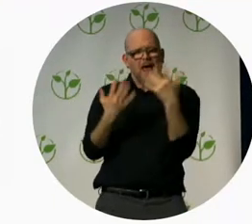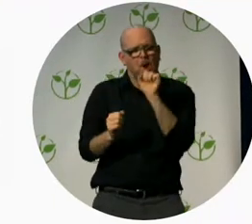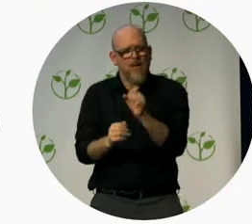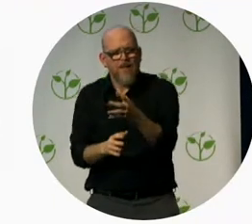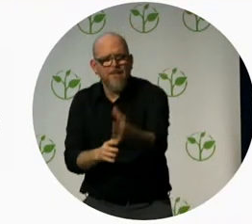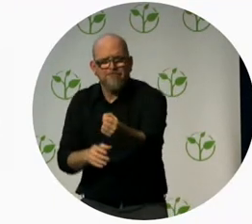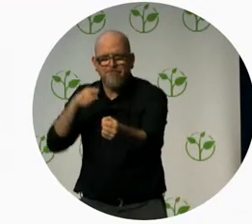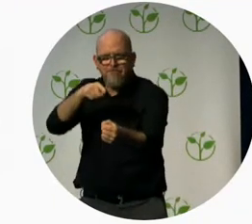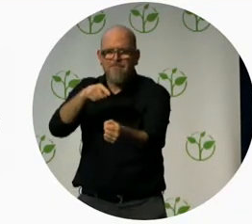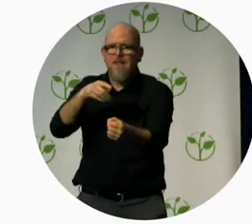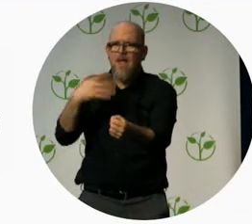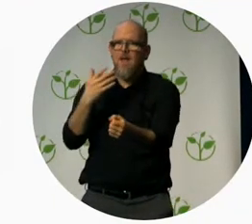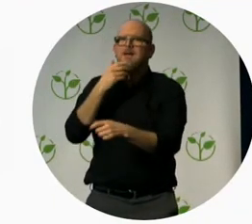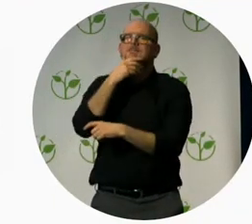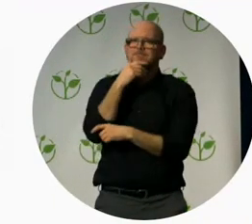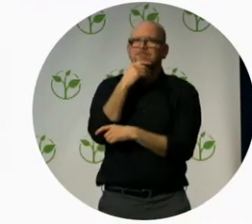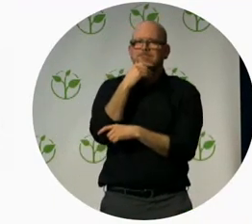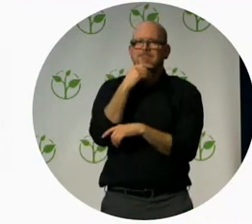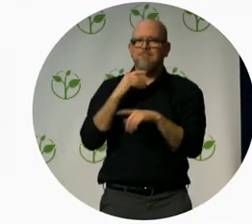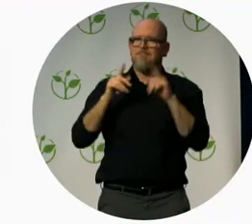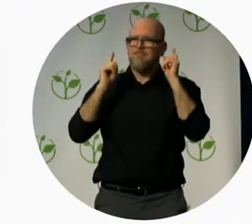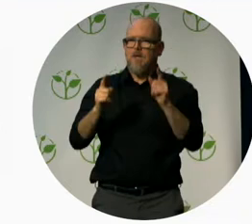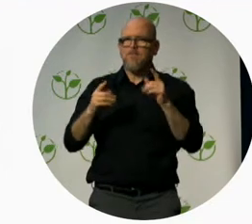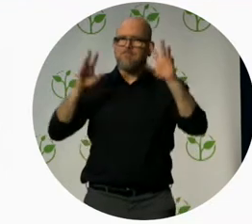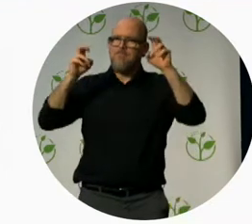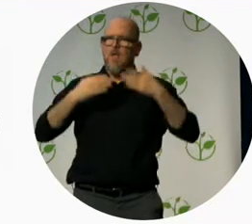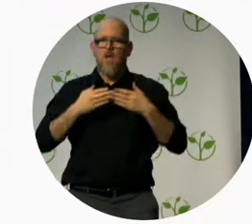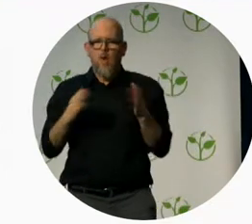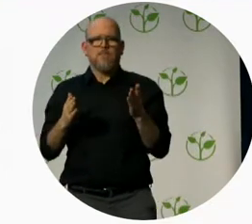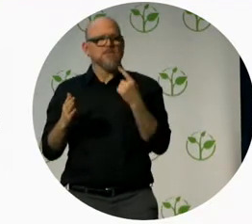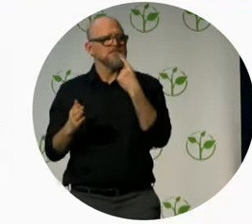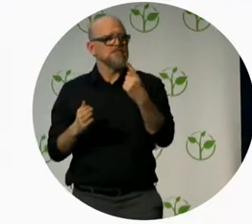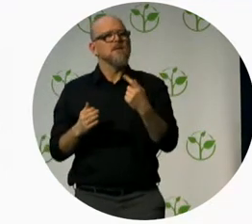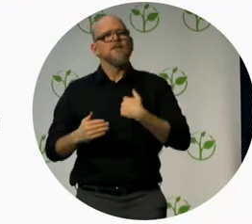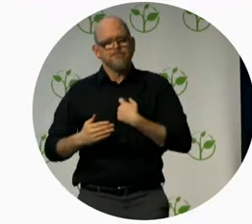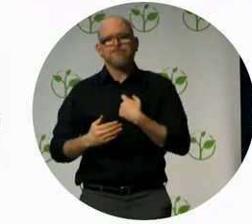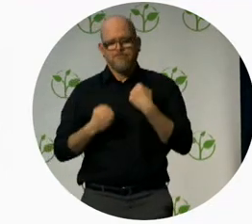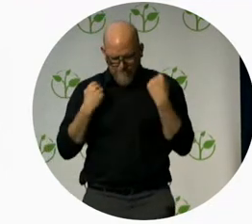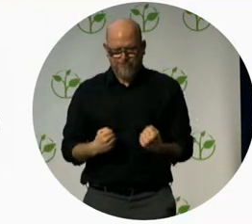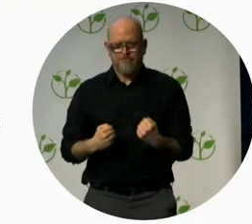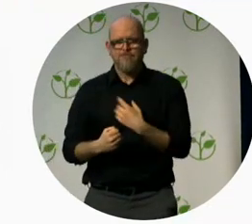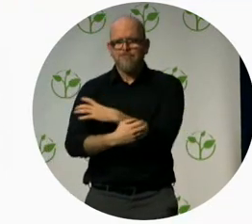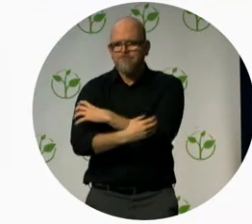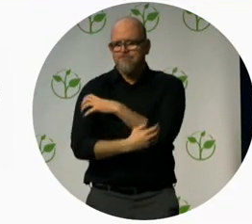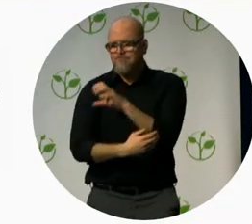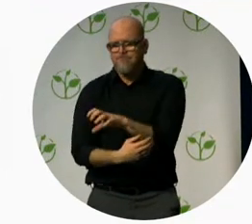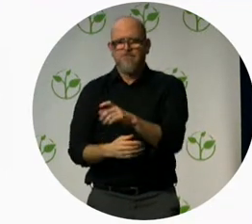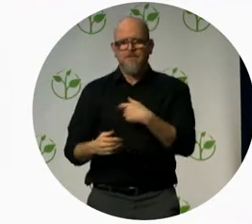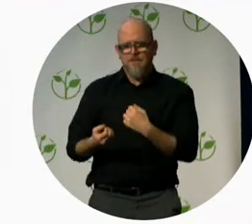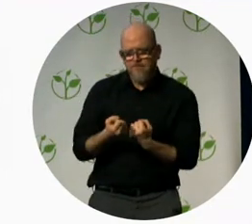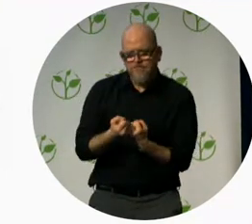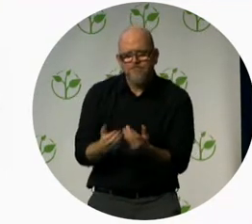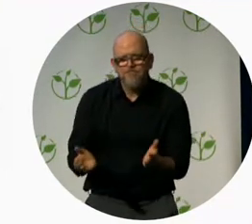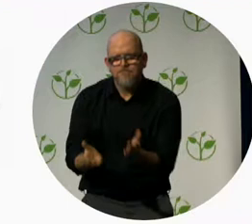audacious goals people with the best of intentions often often